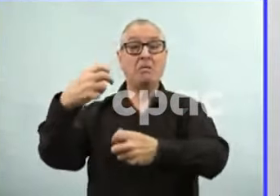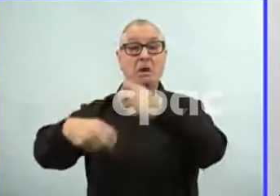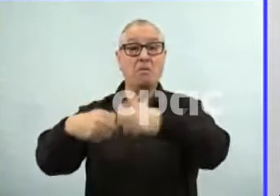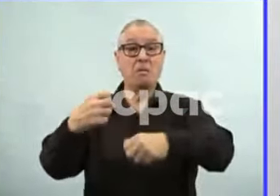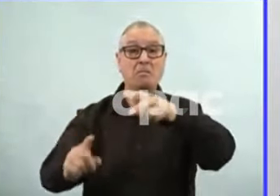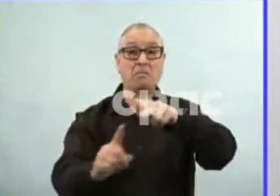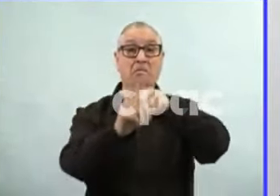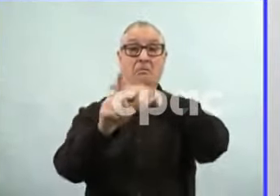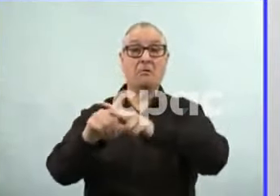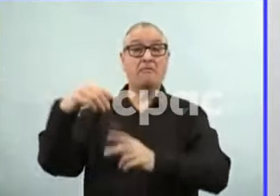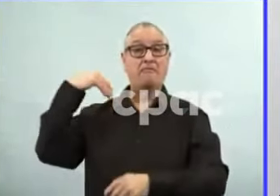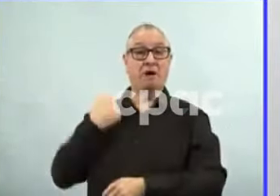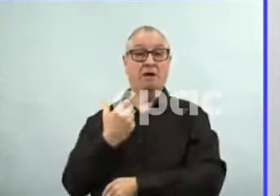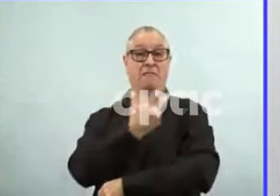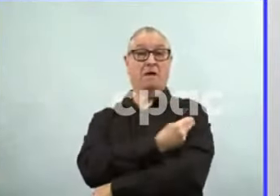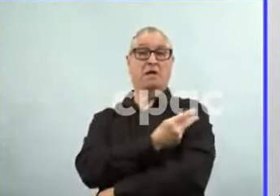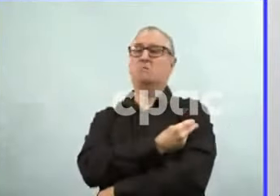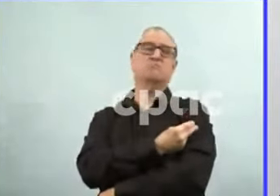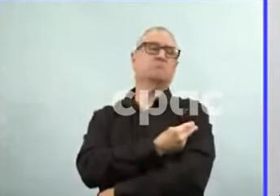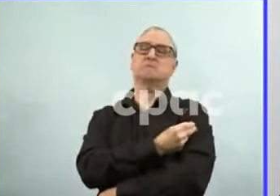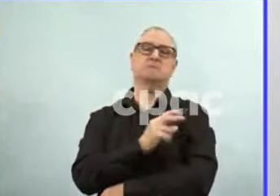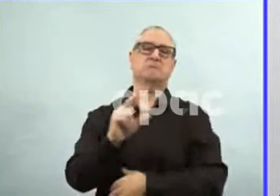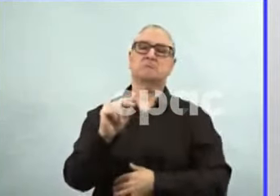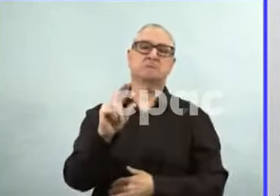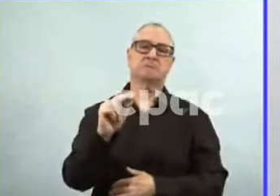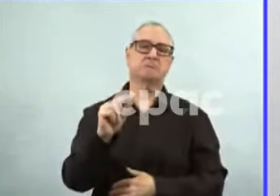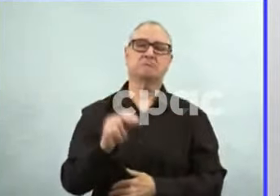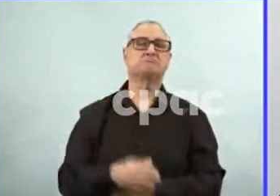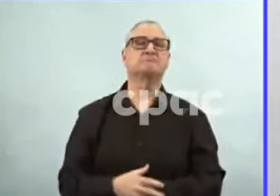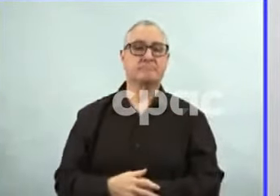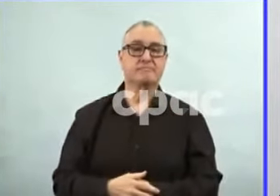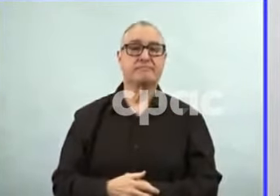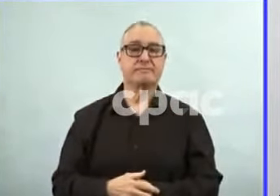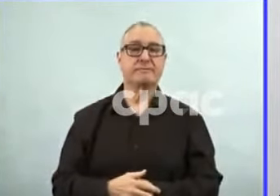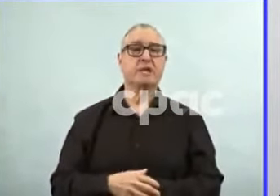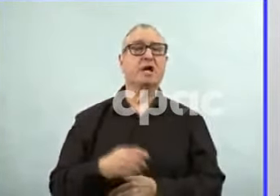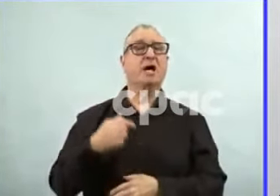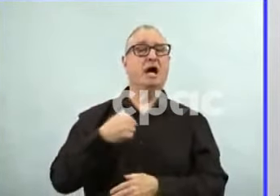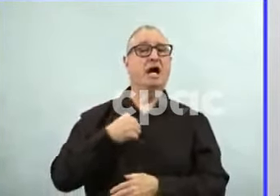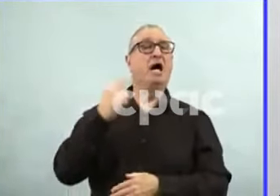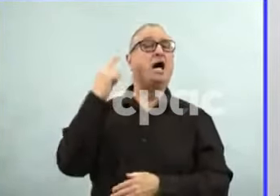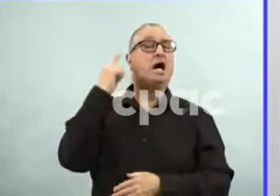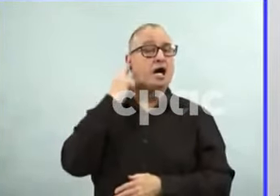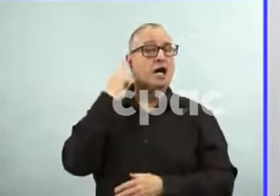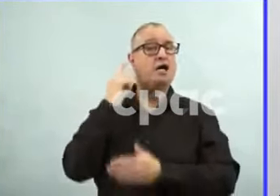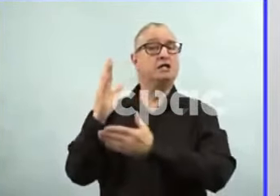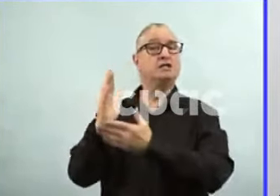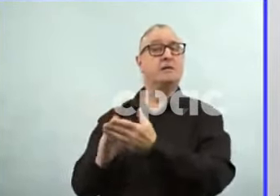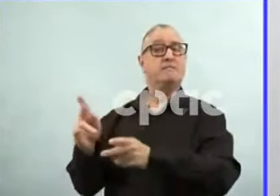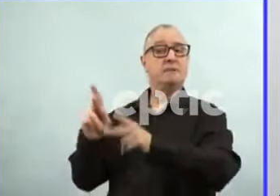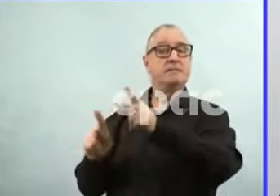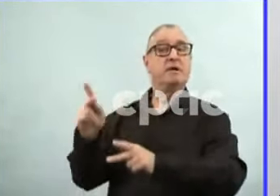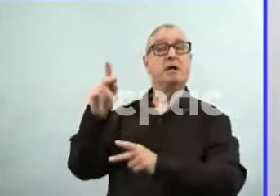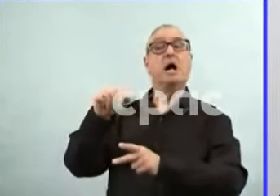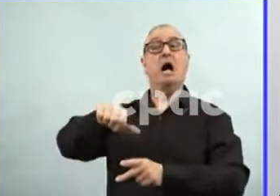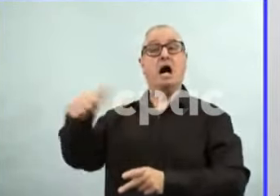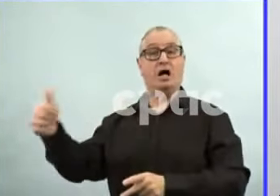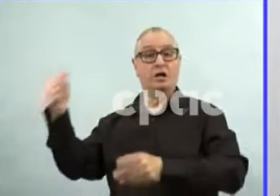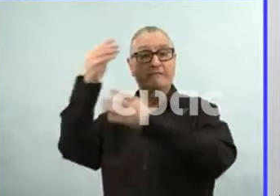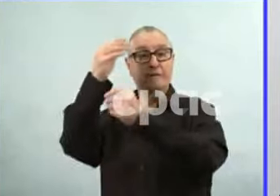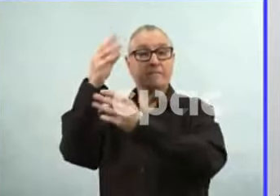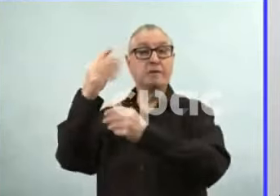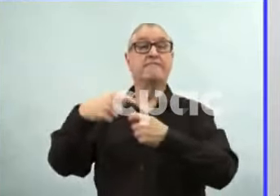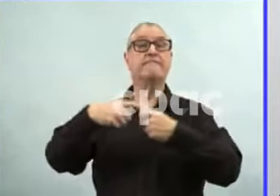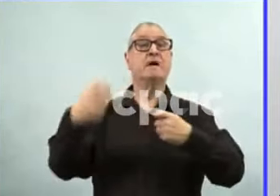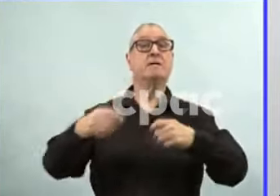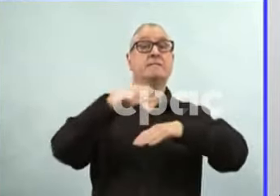One example is some misinformation that I've seen circulating about UK surveillance data recently. The UK reported that vaccinated